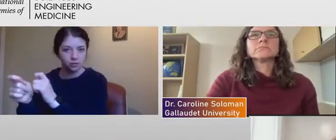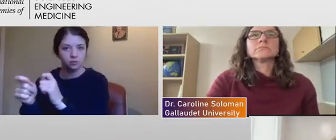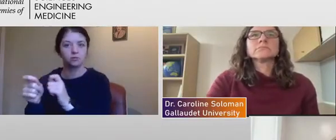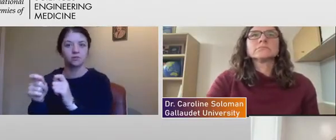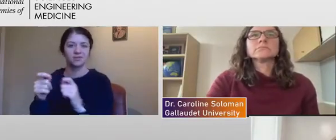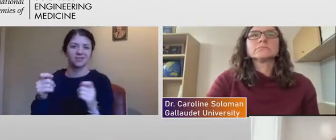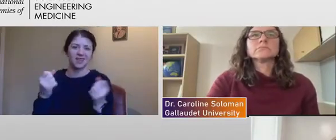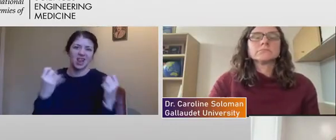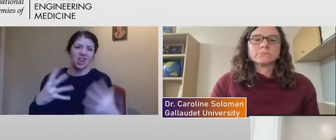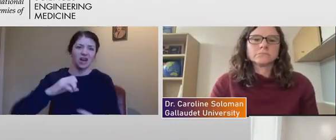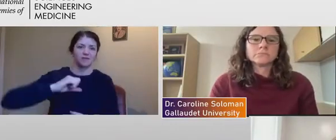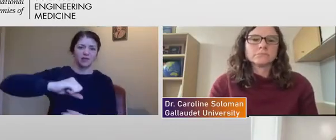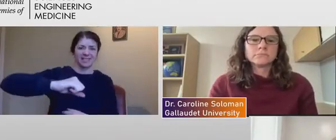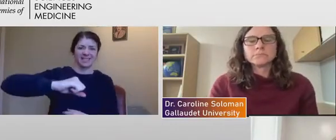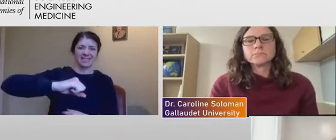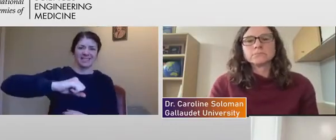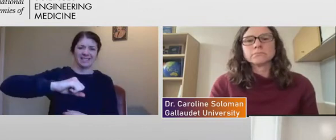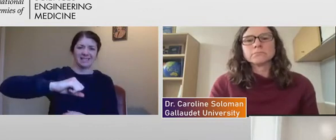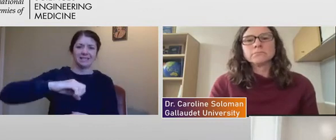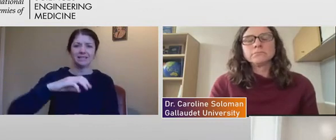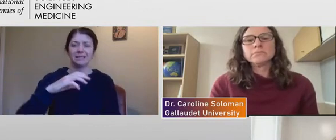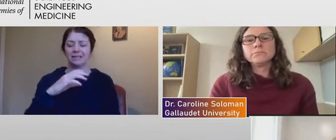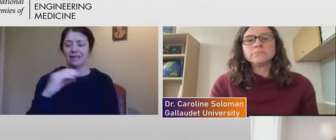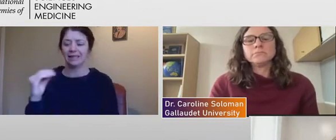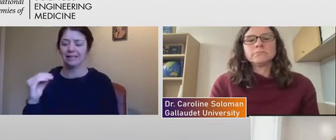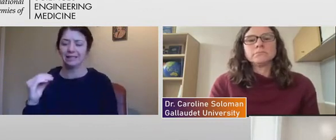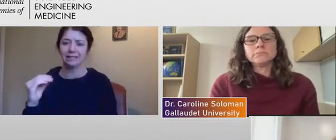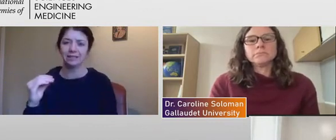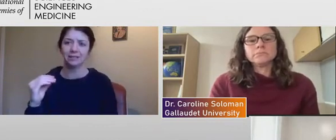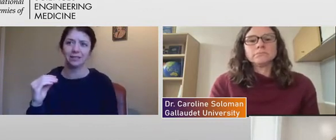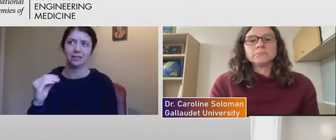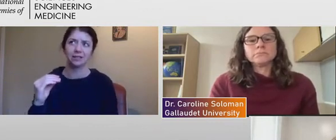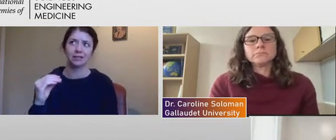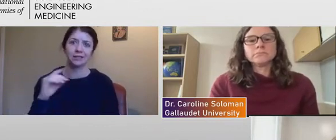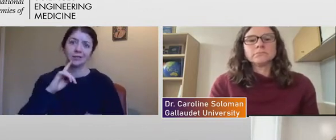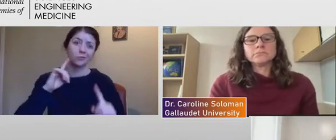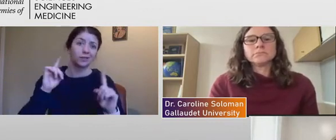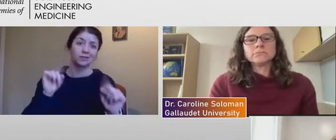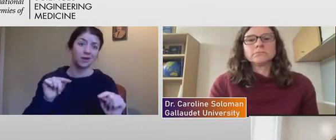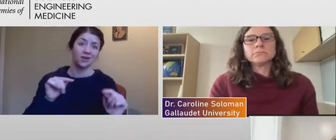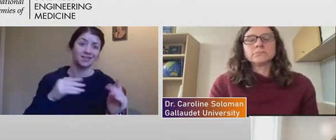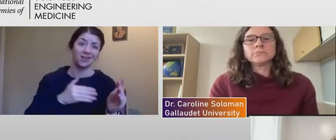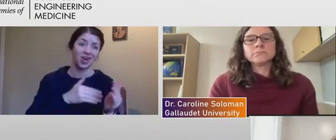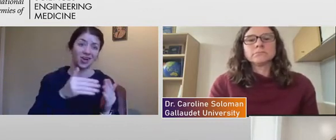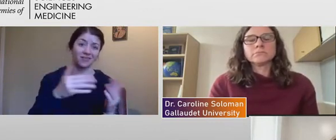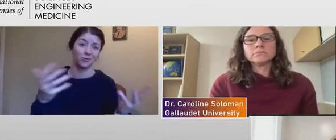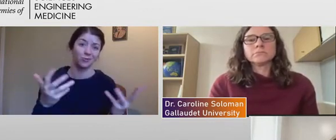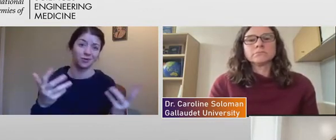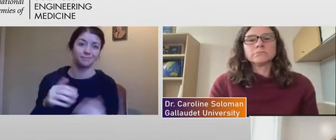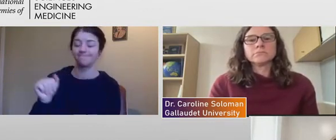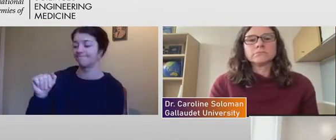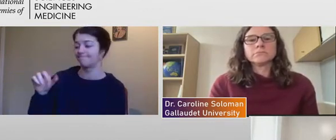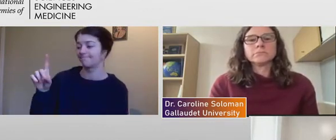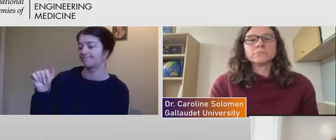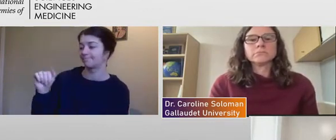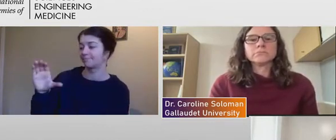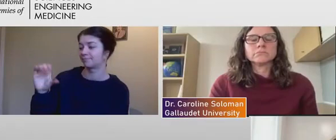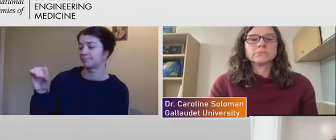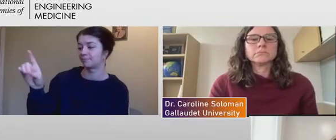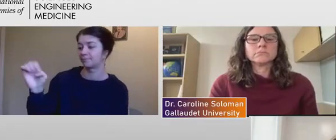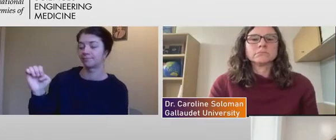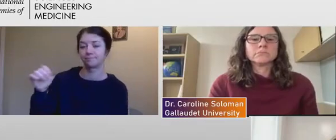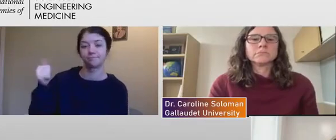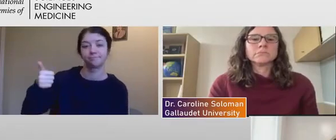resistance. And often the response is, well, it's ADA code, we're good to go.